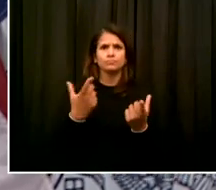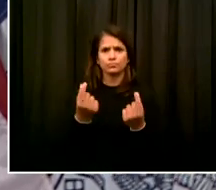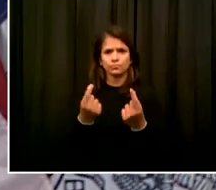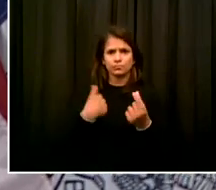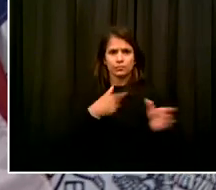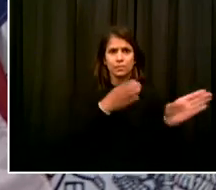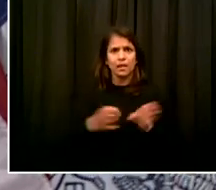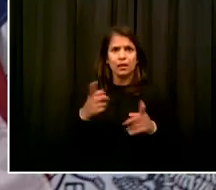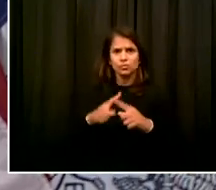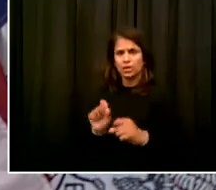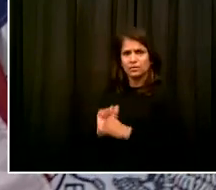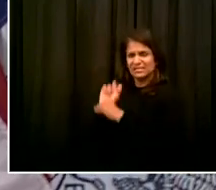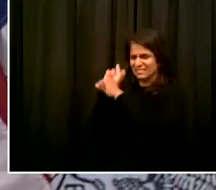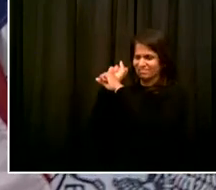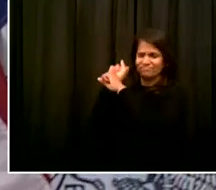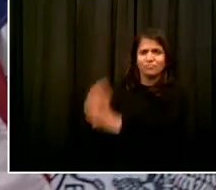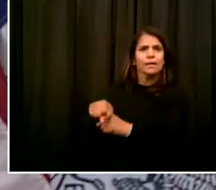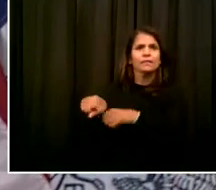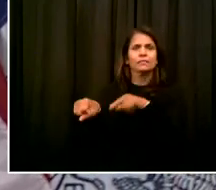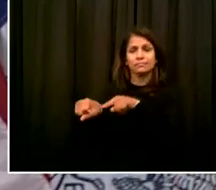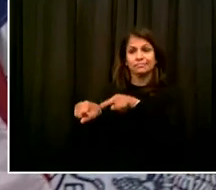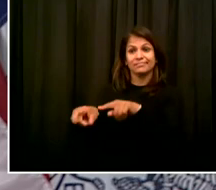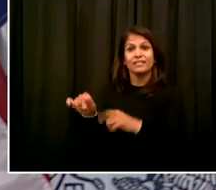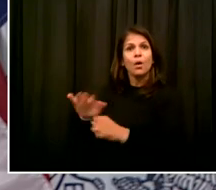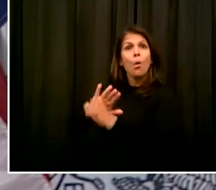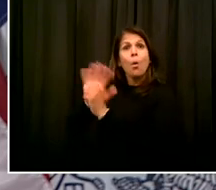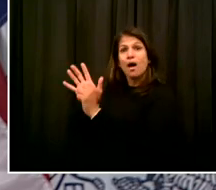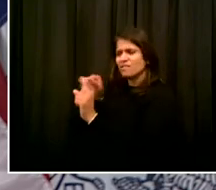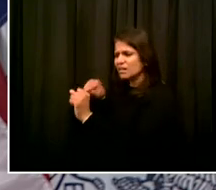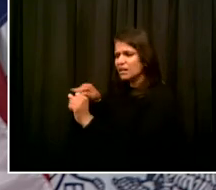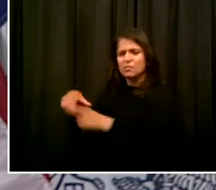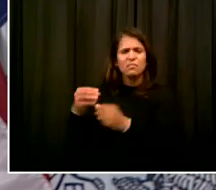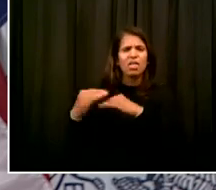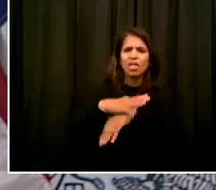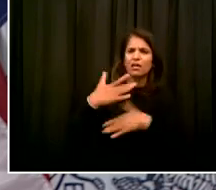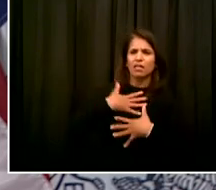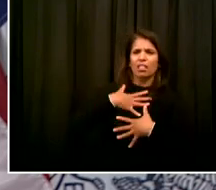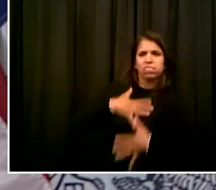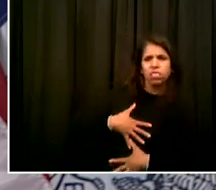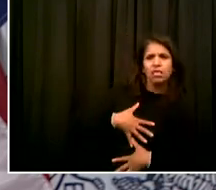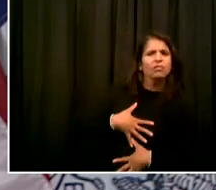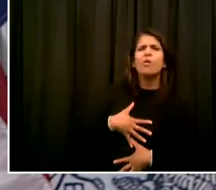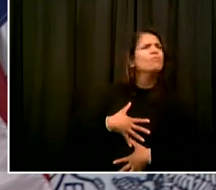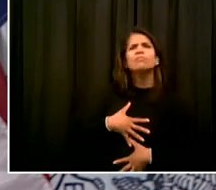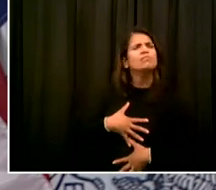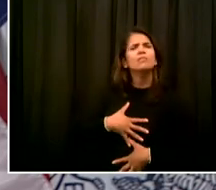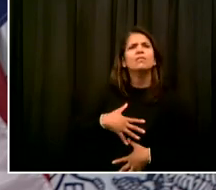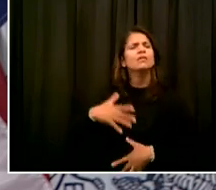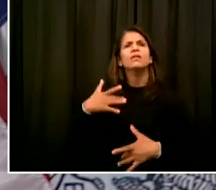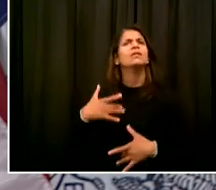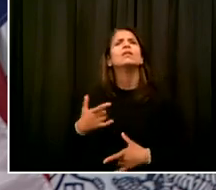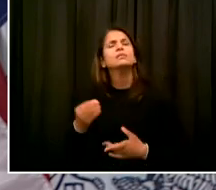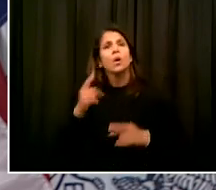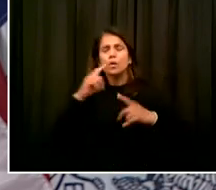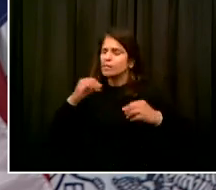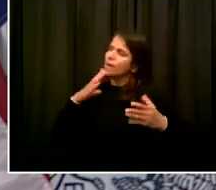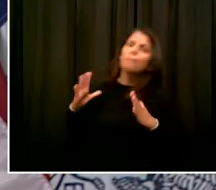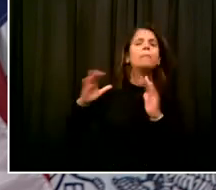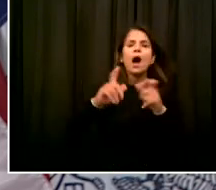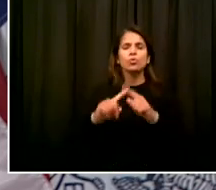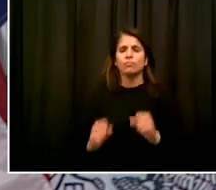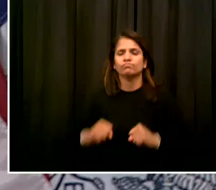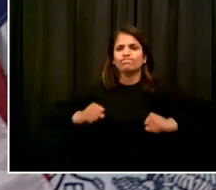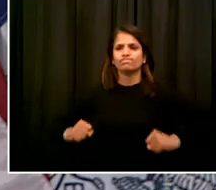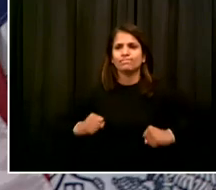is how do we fight this disease? How do we get to a point where we can really get back to normal in this city? And I want to be really